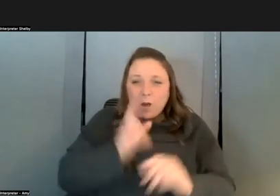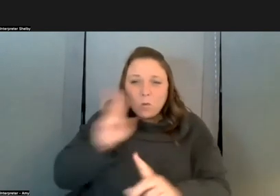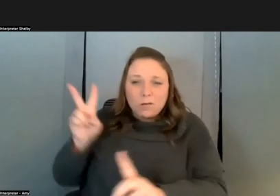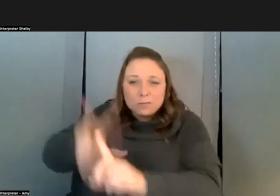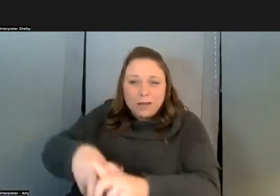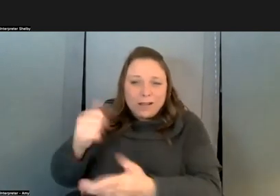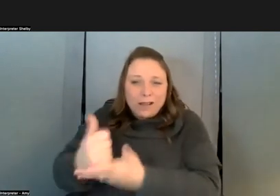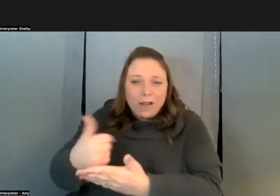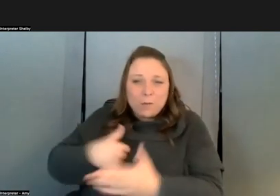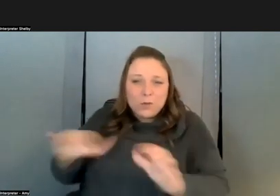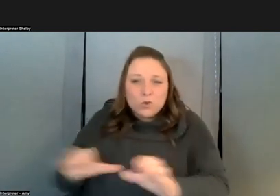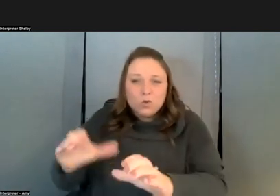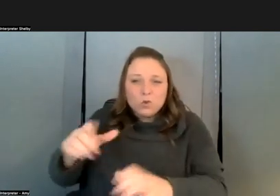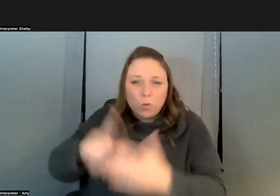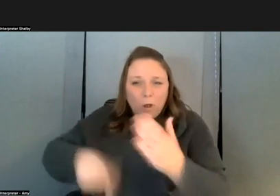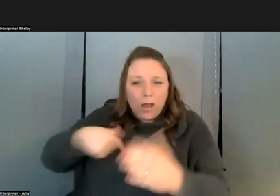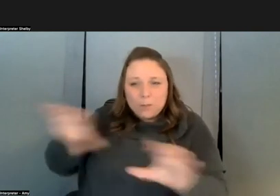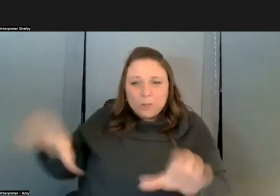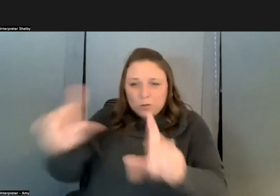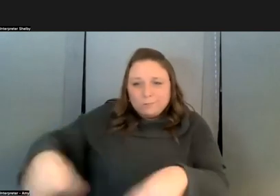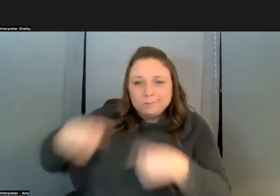to do what i have been doing all along